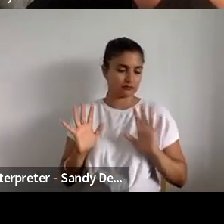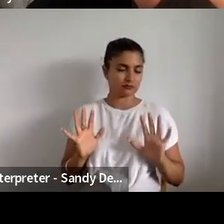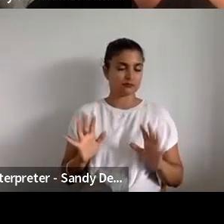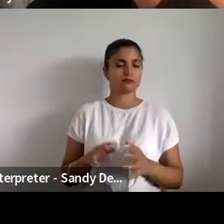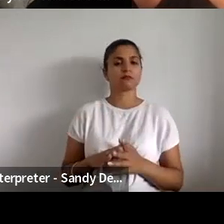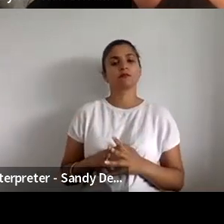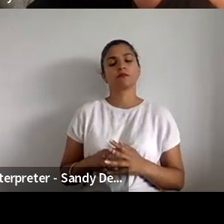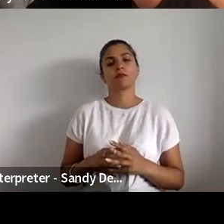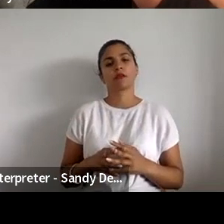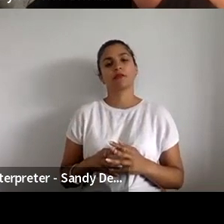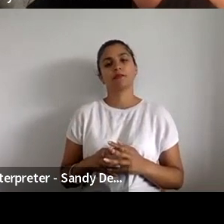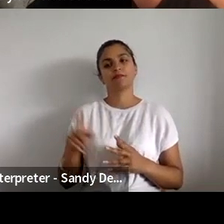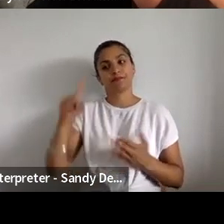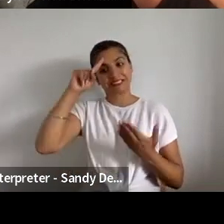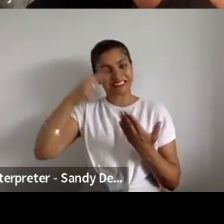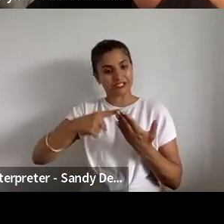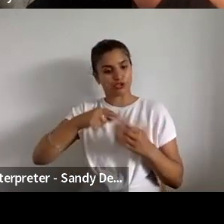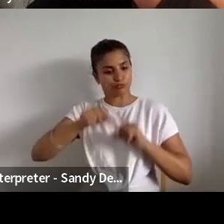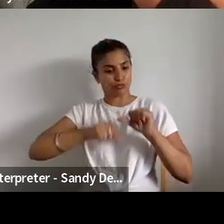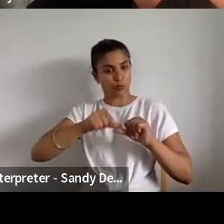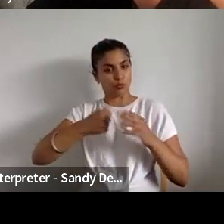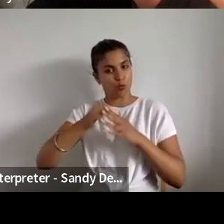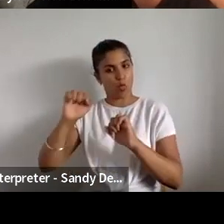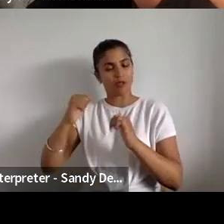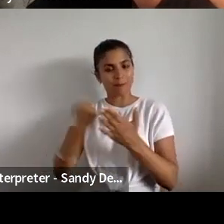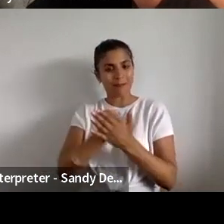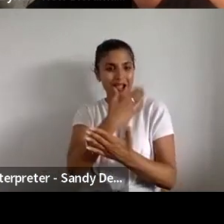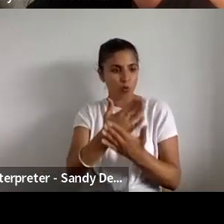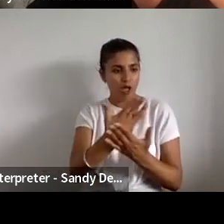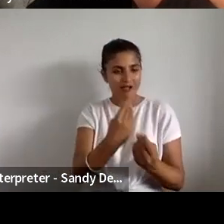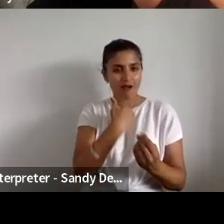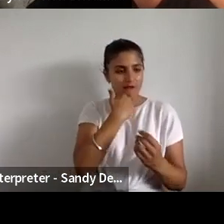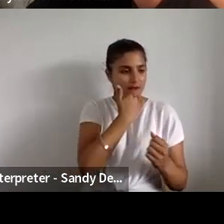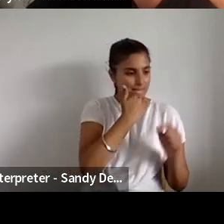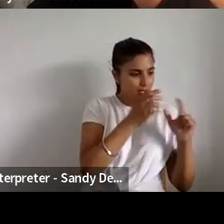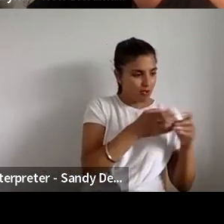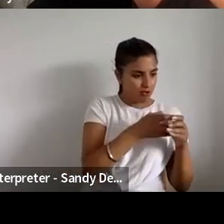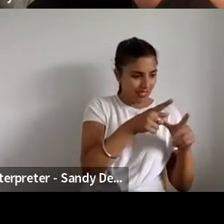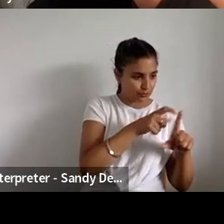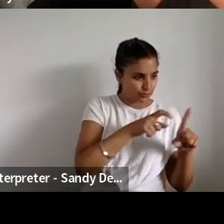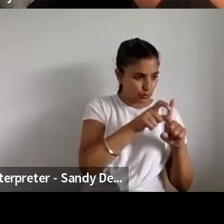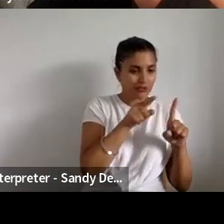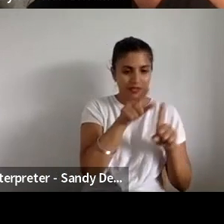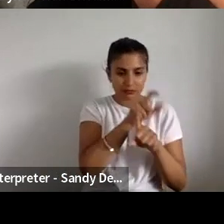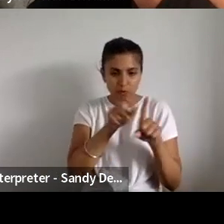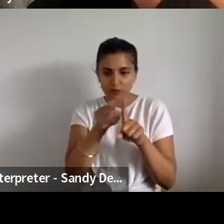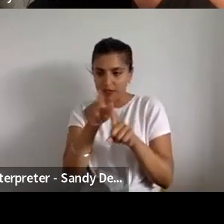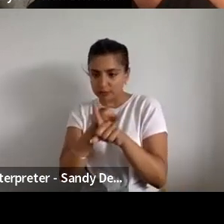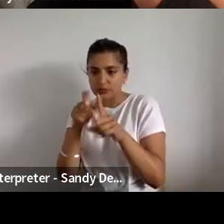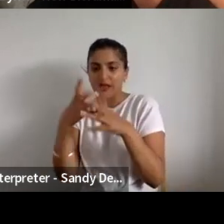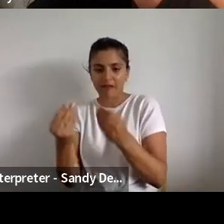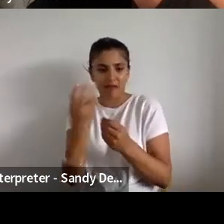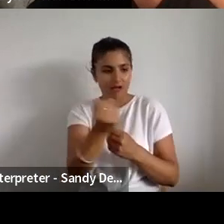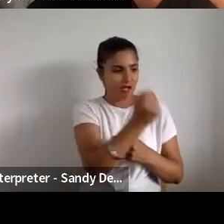balance of the decision making process. But I'm really impressed that in so many cases, you've